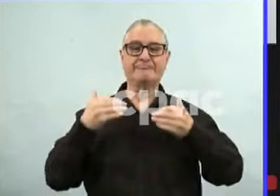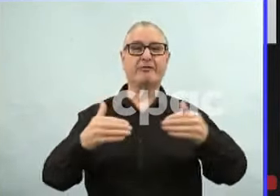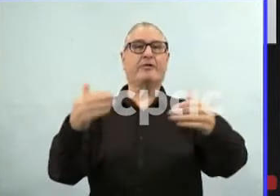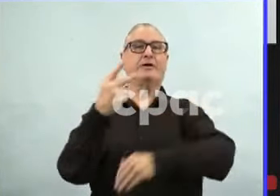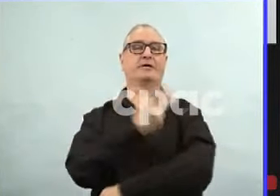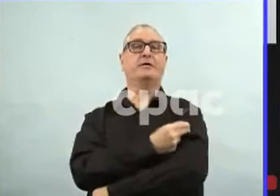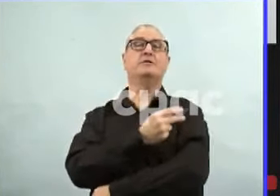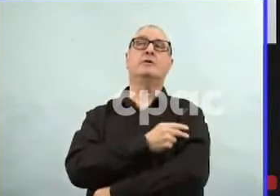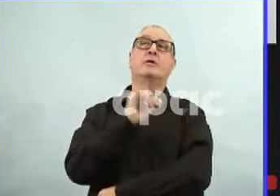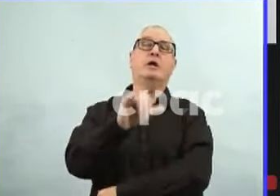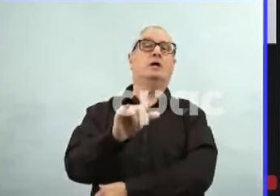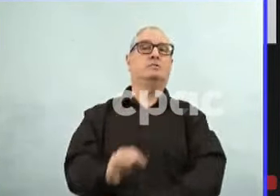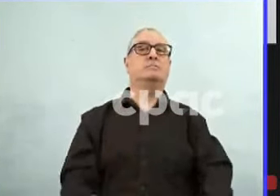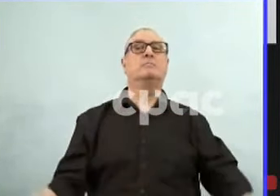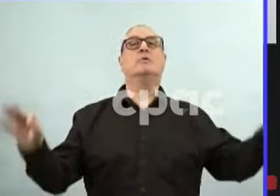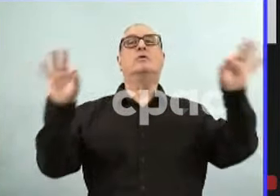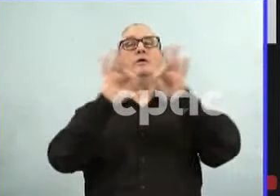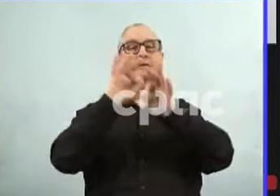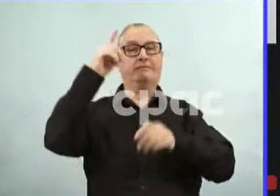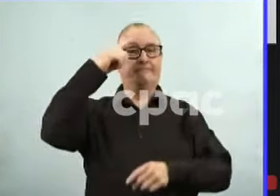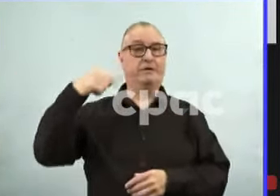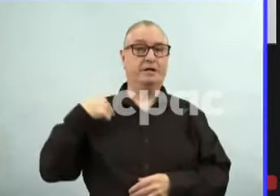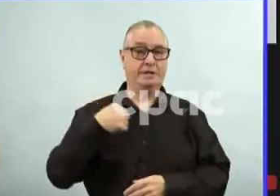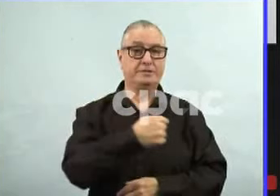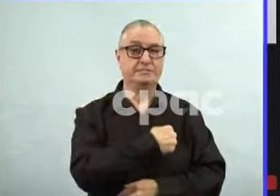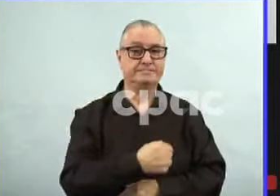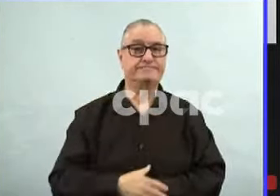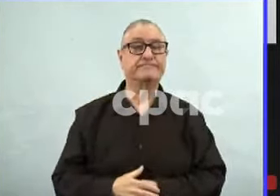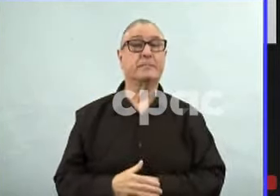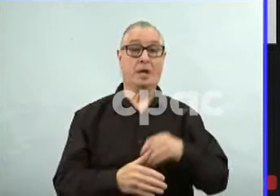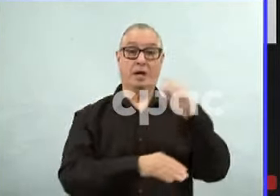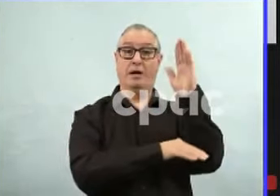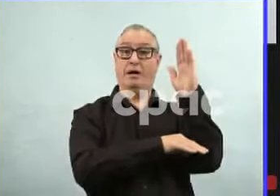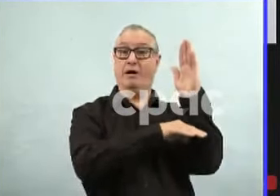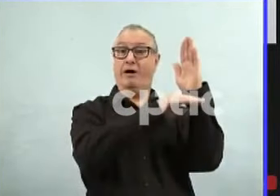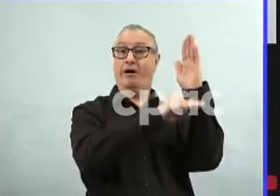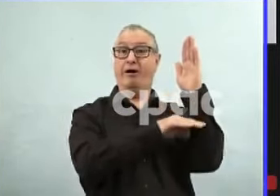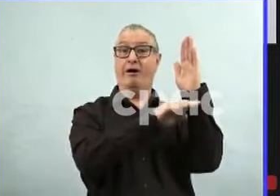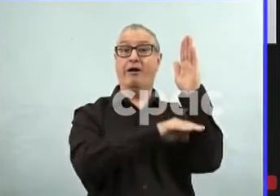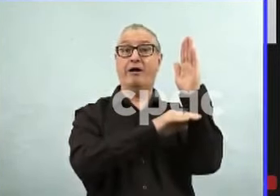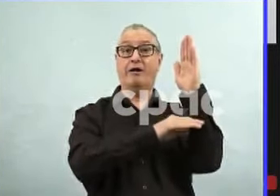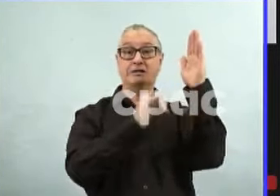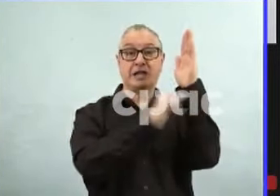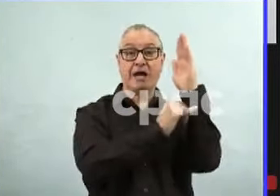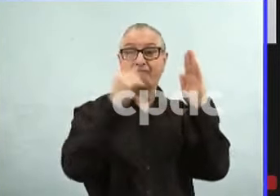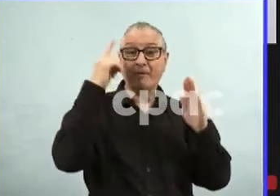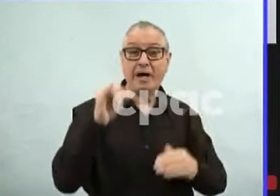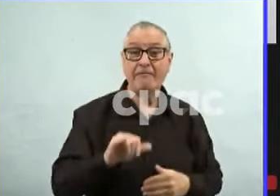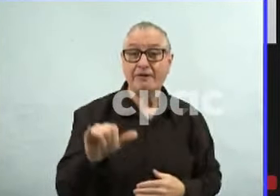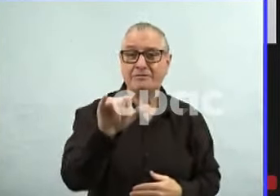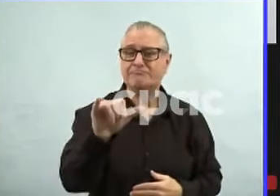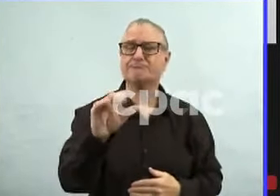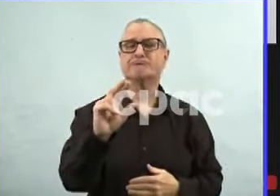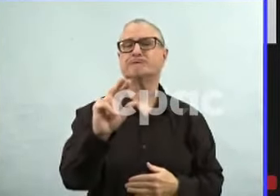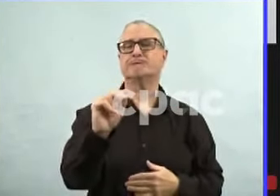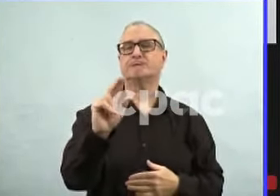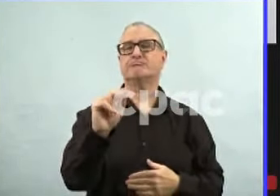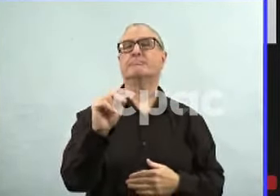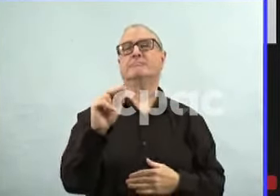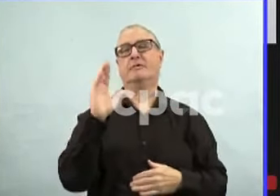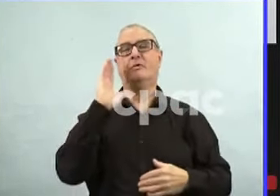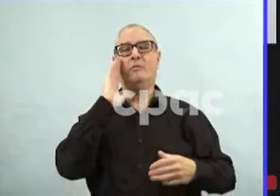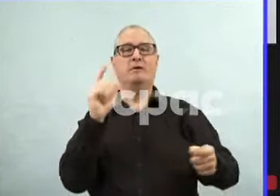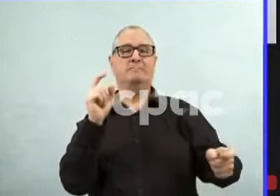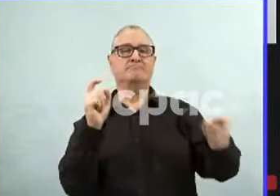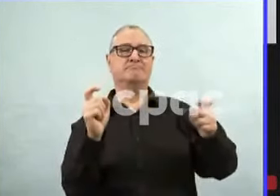We know that public health orders are not meant to stay in place forever, that we need to learn to live with the virus. Reducing the